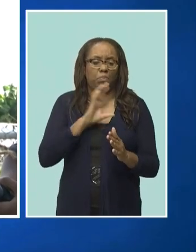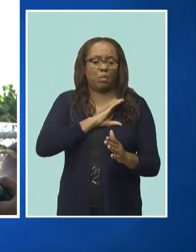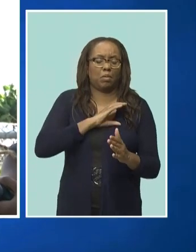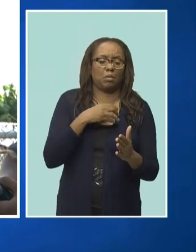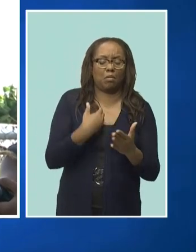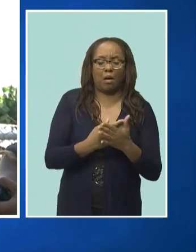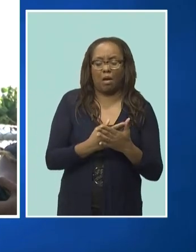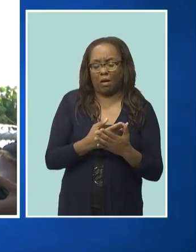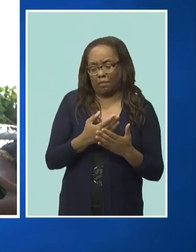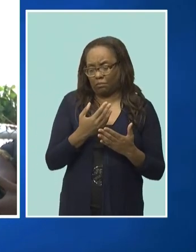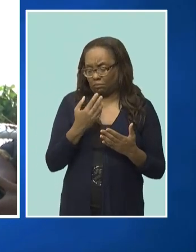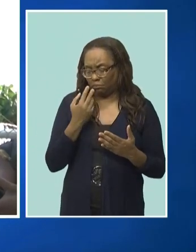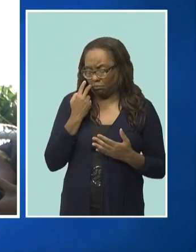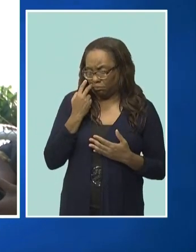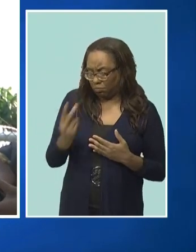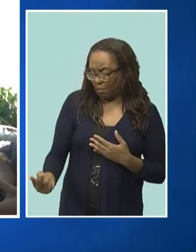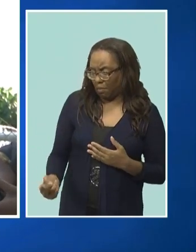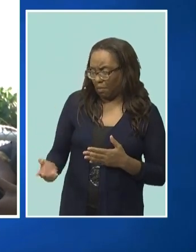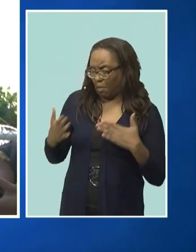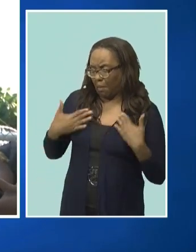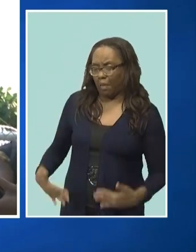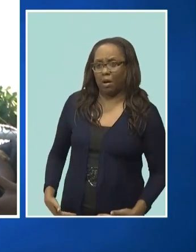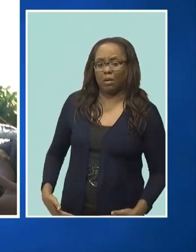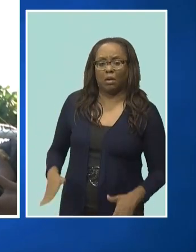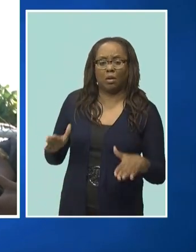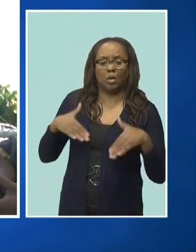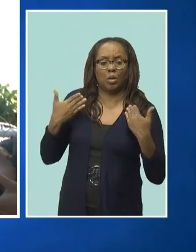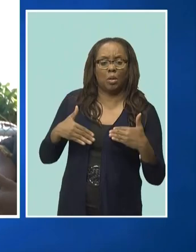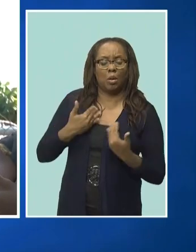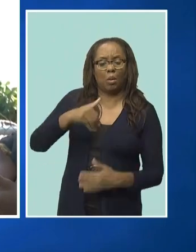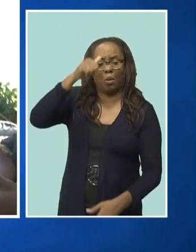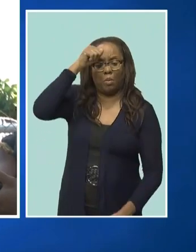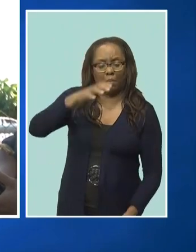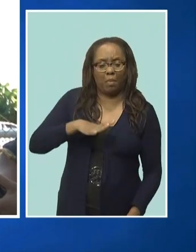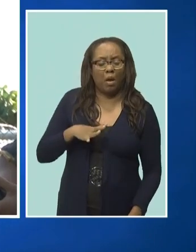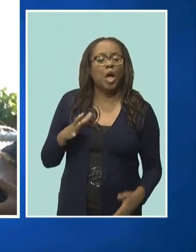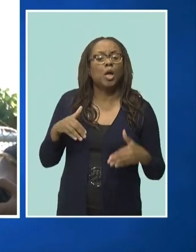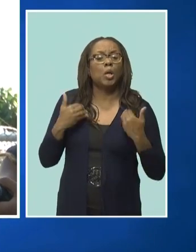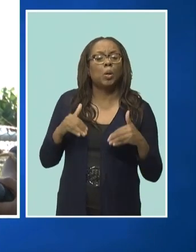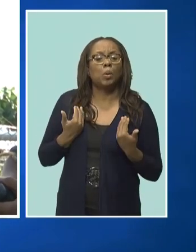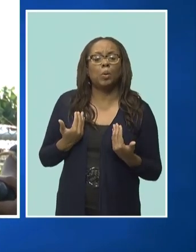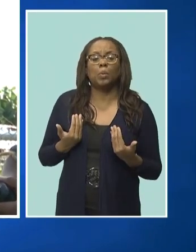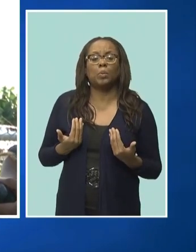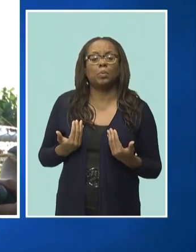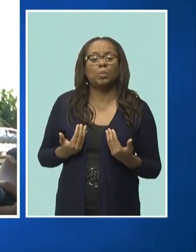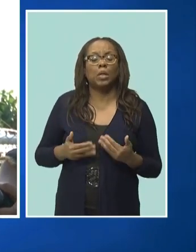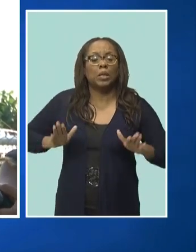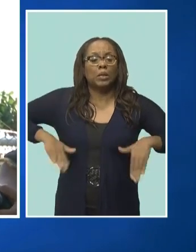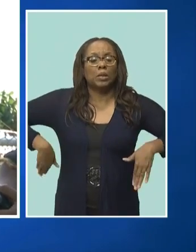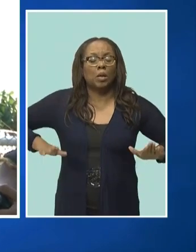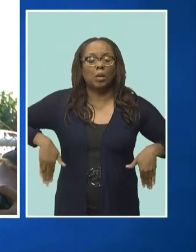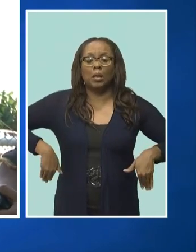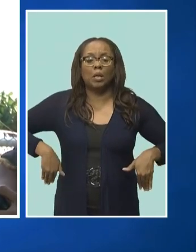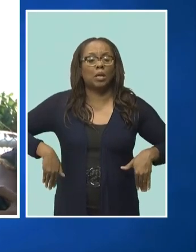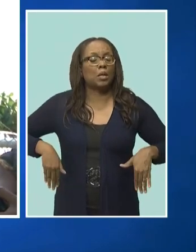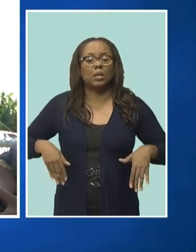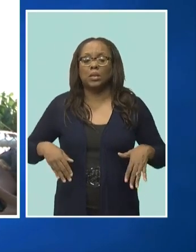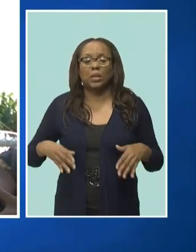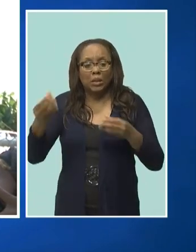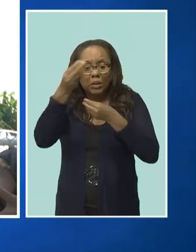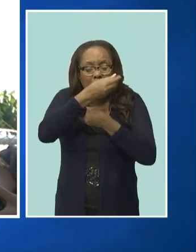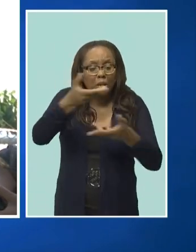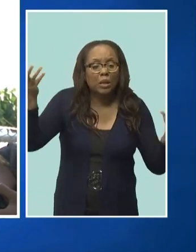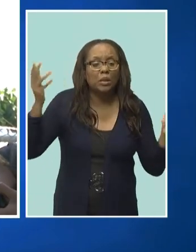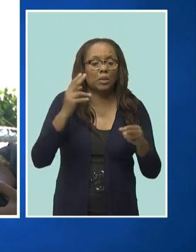the body, motionless body, of a young male. He has not been formally identified as yet, as you can appreciate.